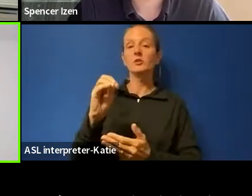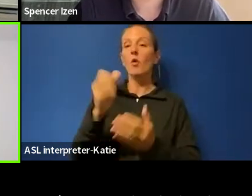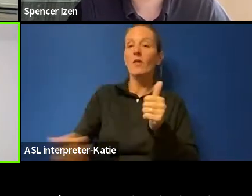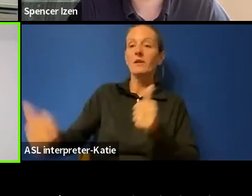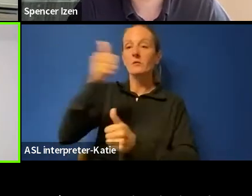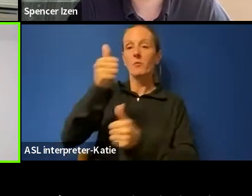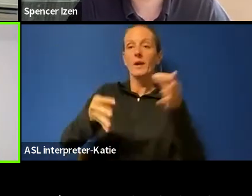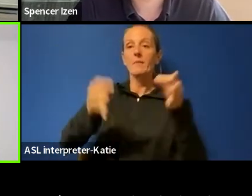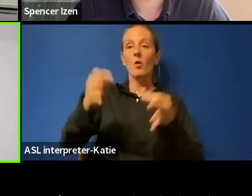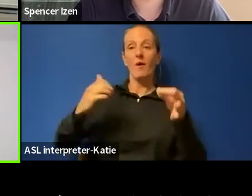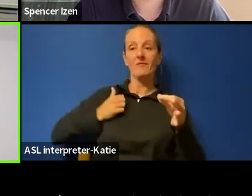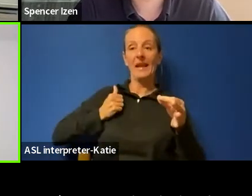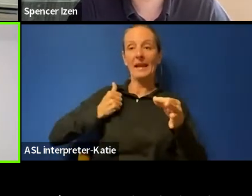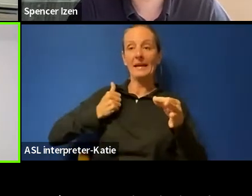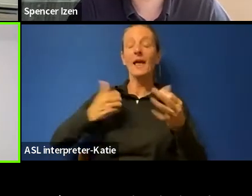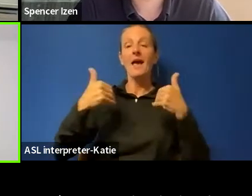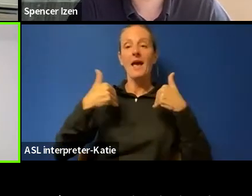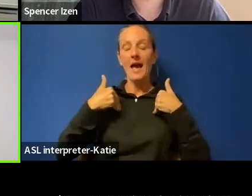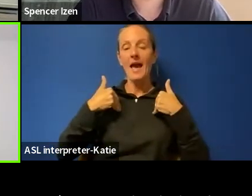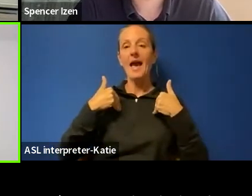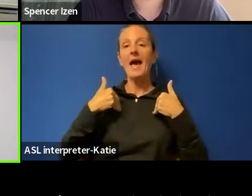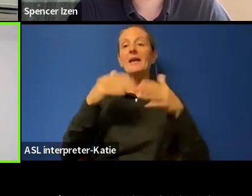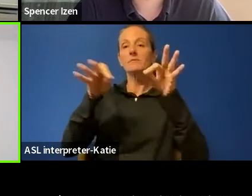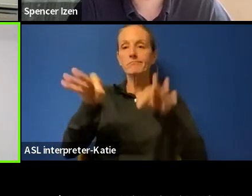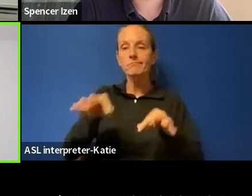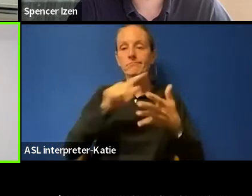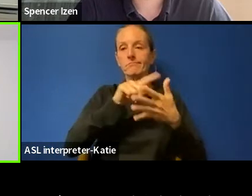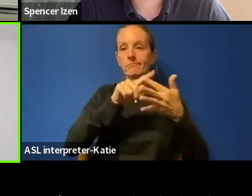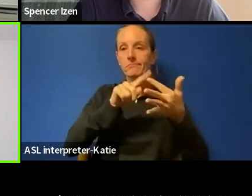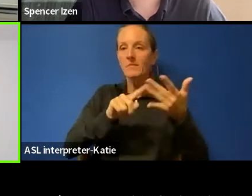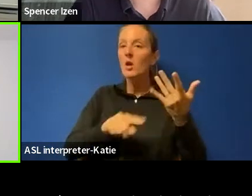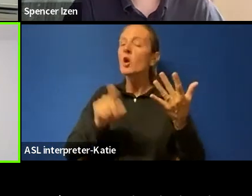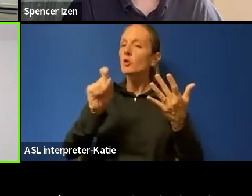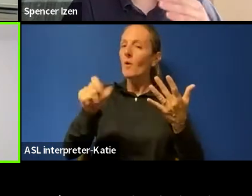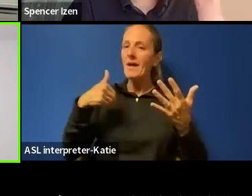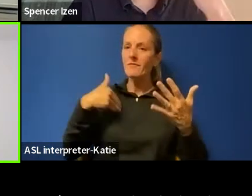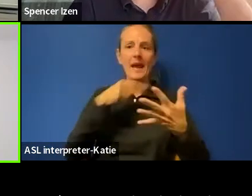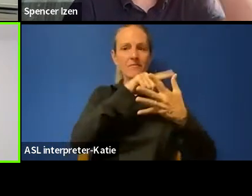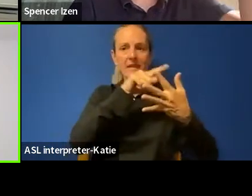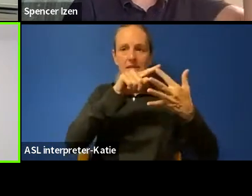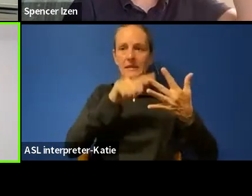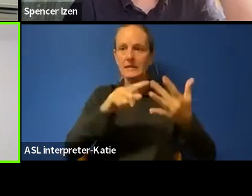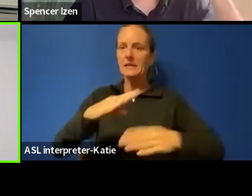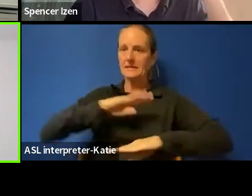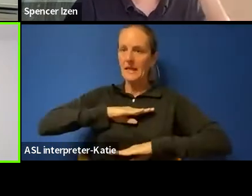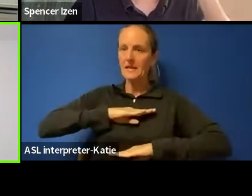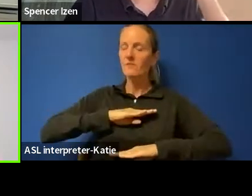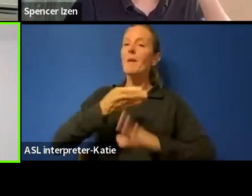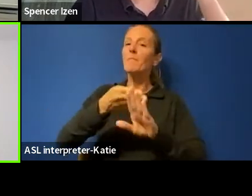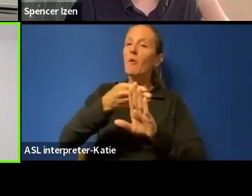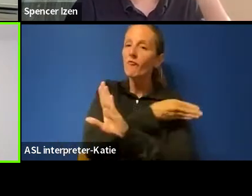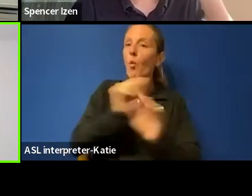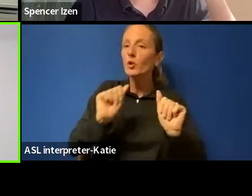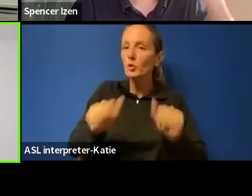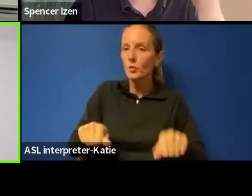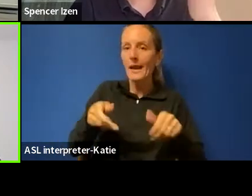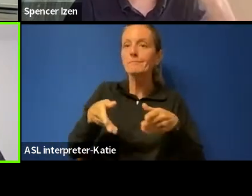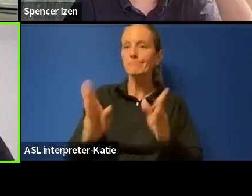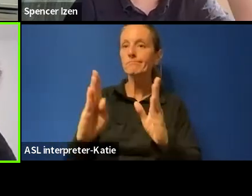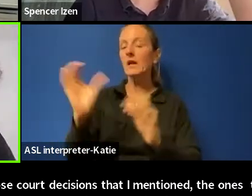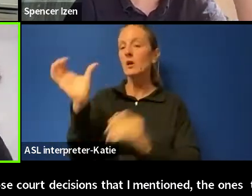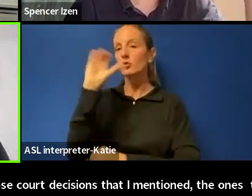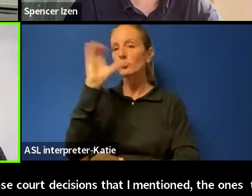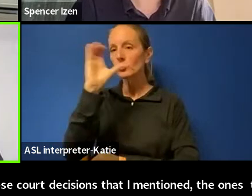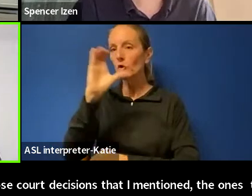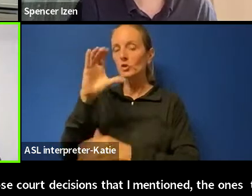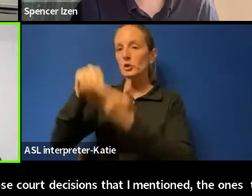has outlined the necessary factors to be met in order for a student search to be permissible, but the specific context of